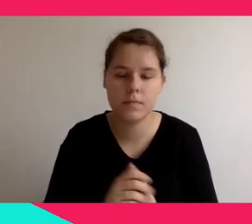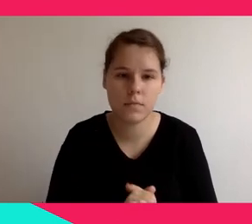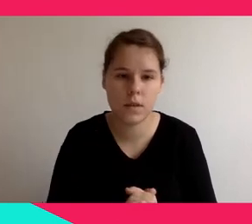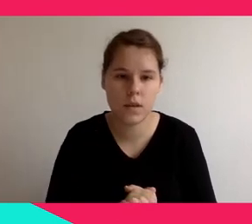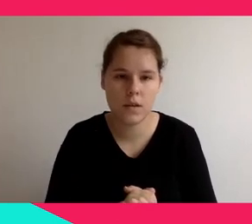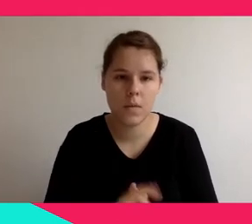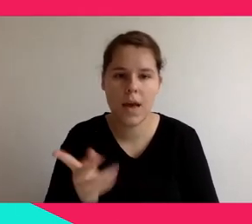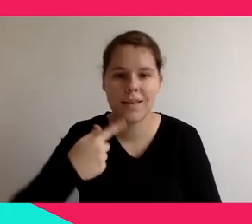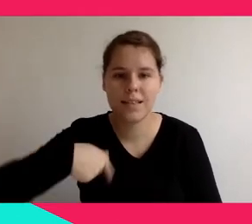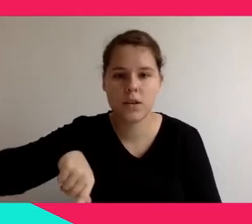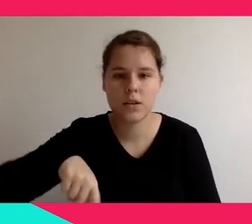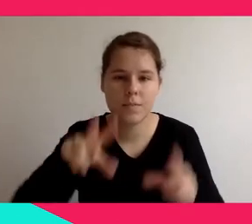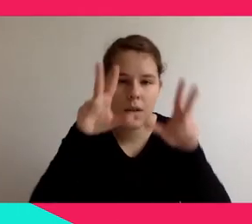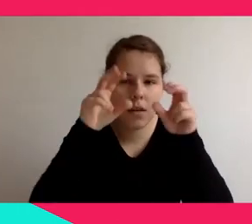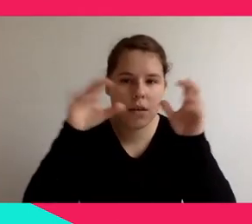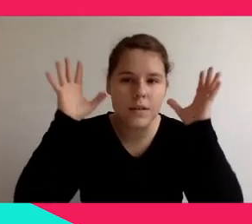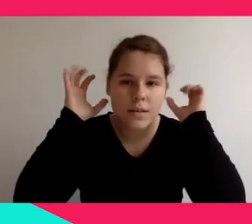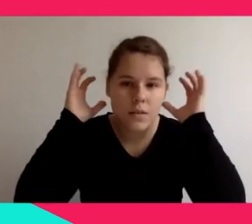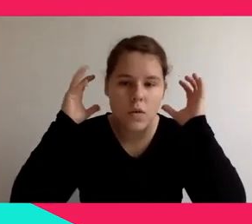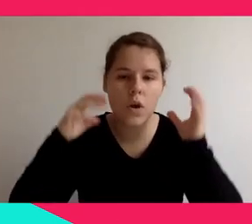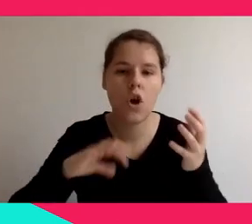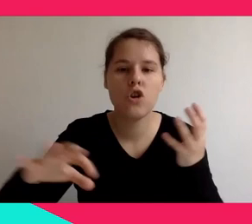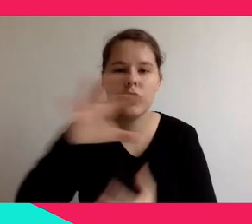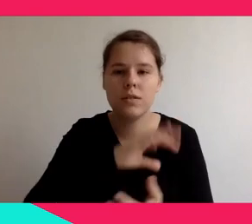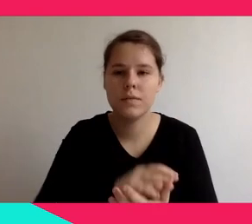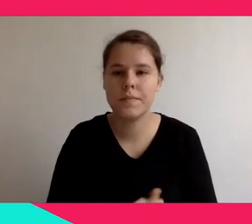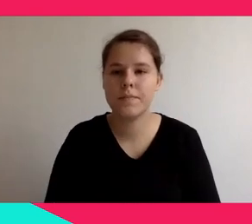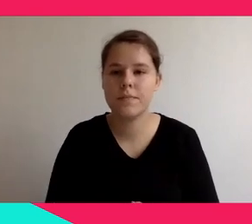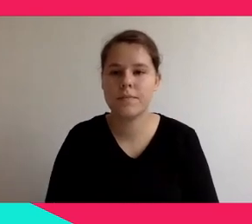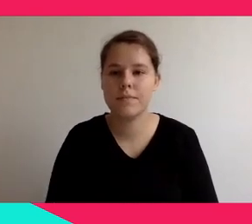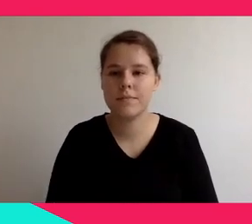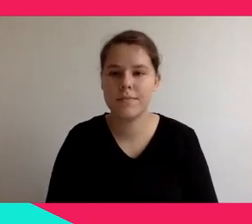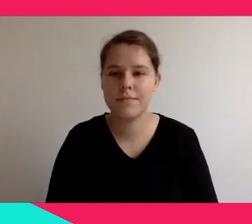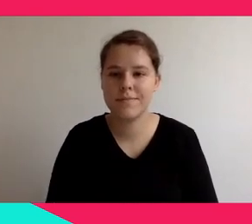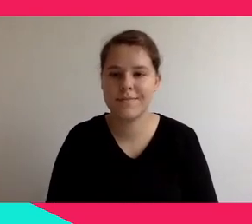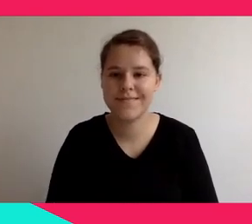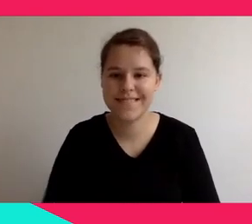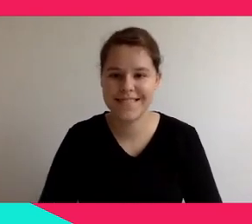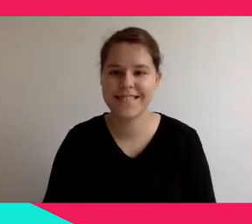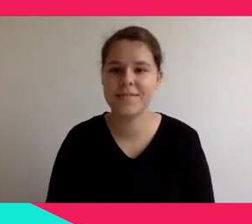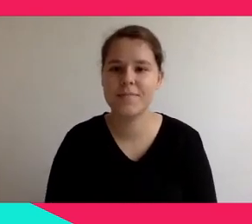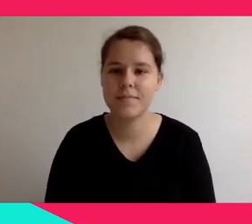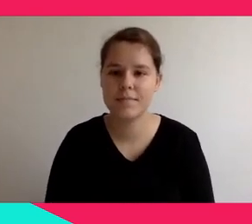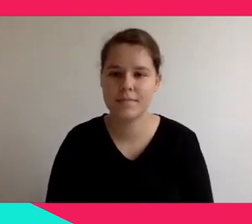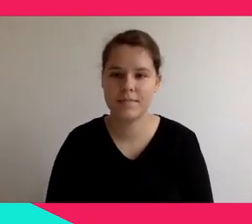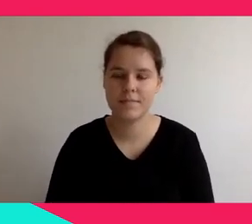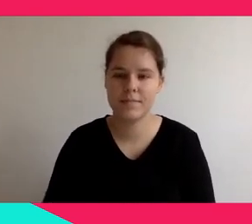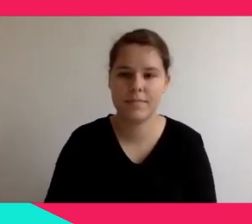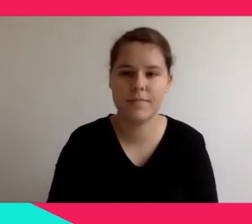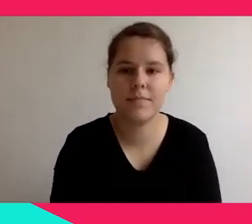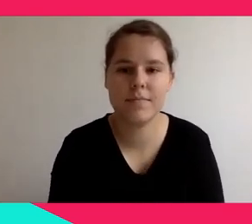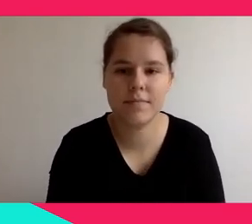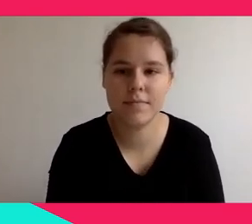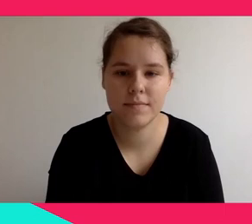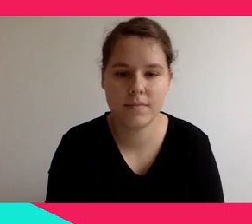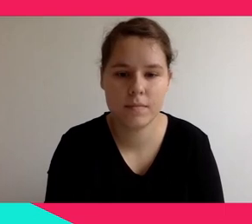So let's see now a first example of an immersive experience. Mona Lisa Beyond the Glass is a